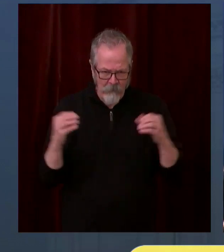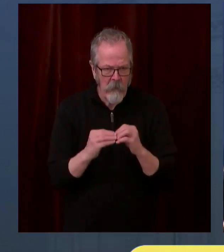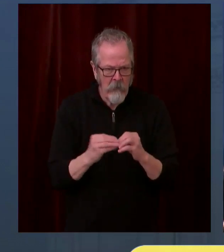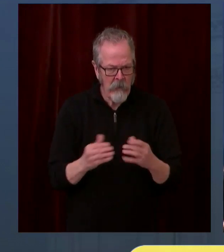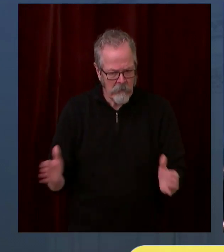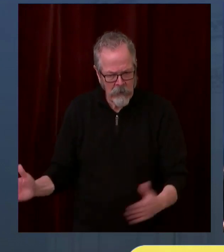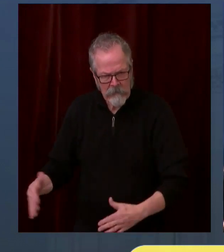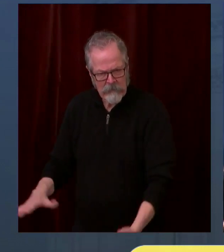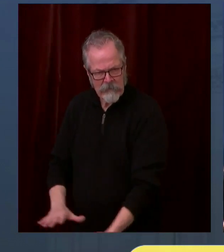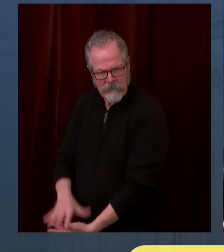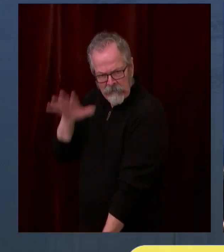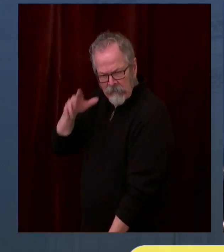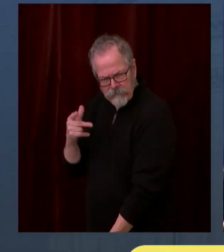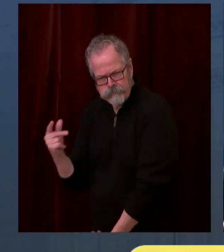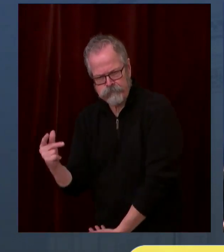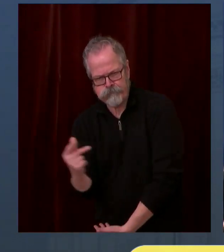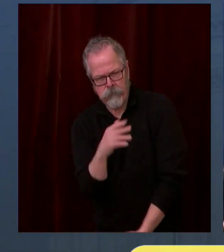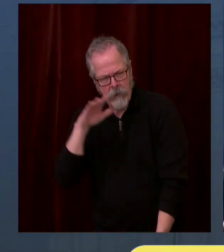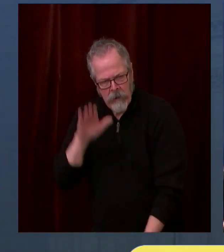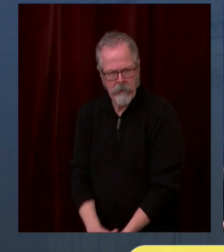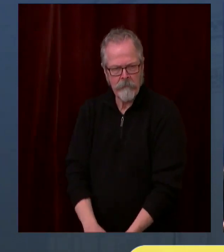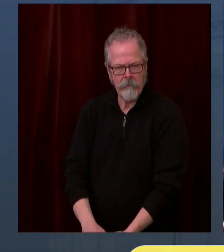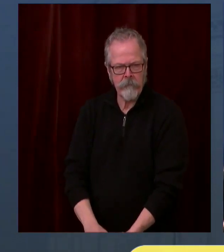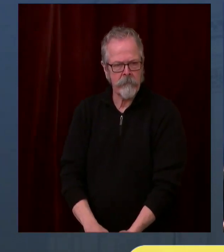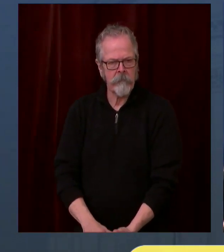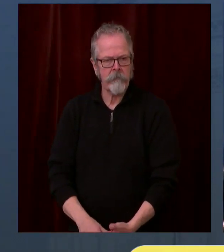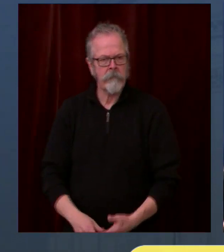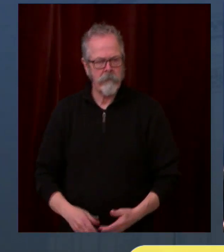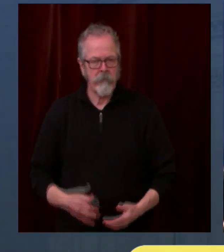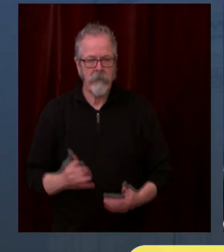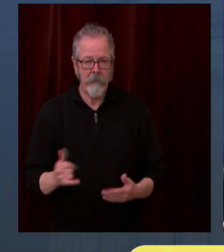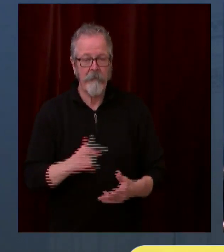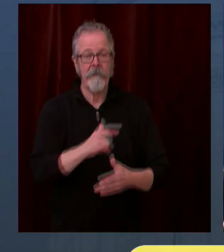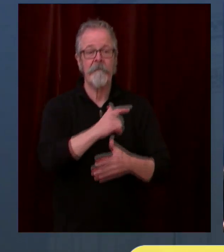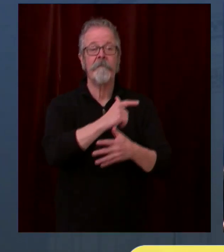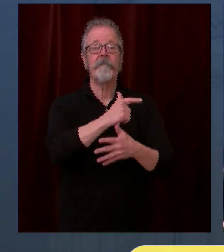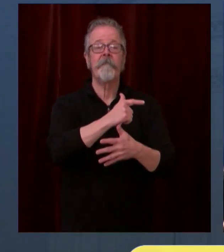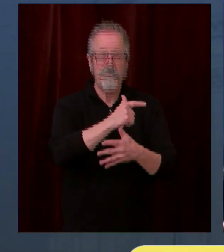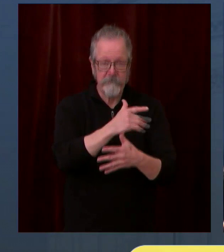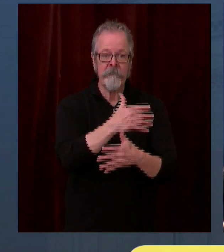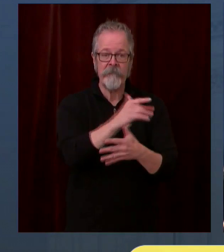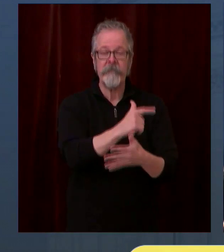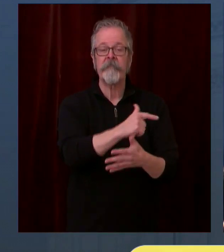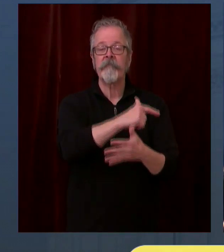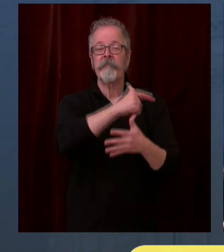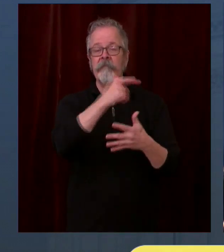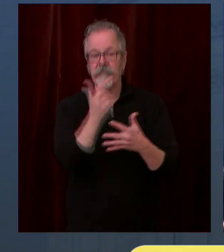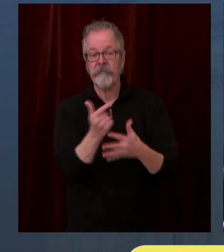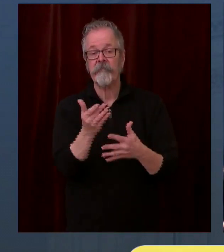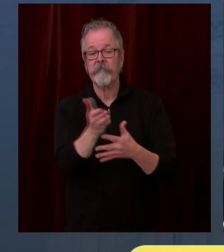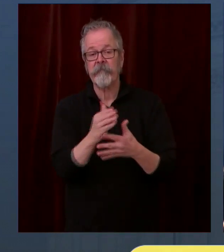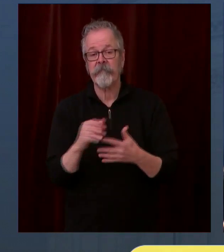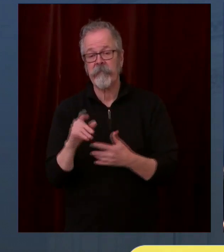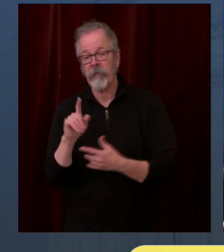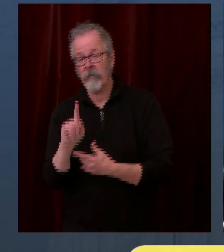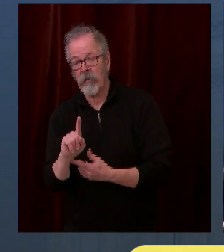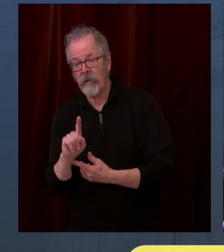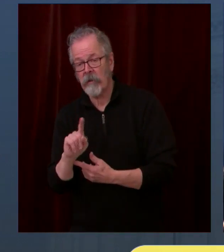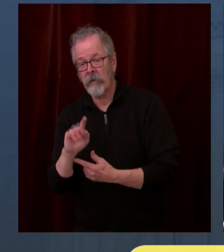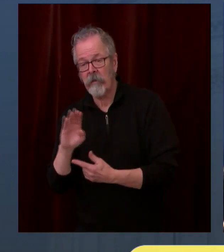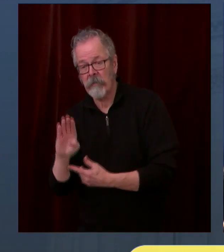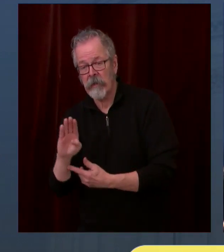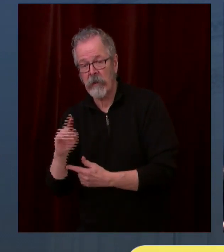this to a larger pool. We believe this is going to significantly accelerate the vaccination rate